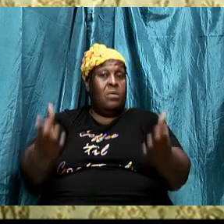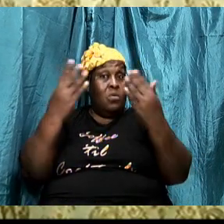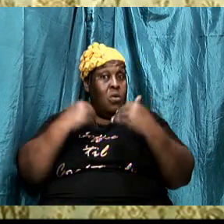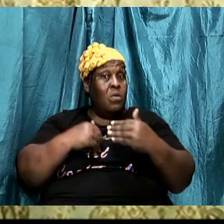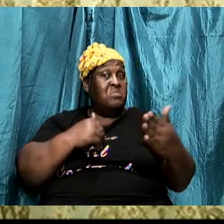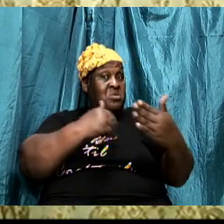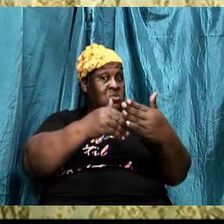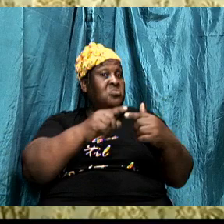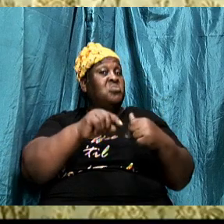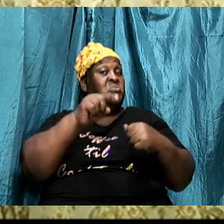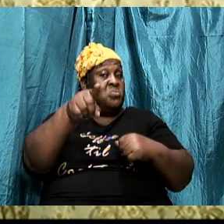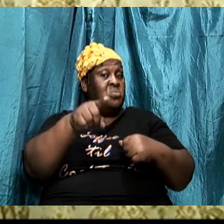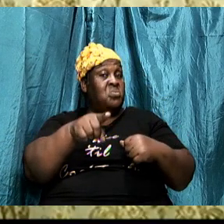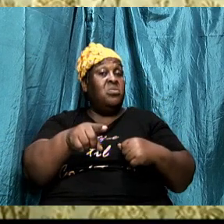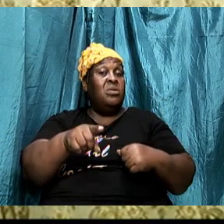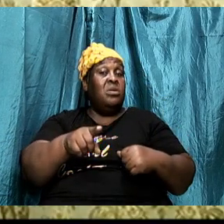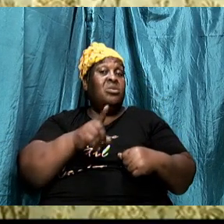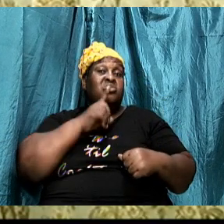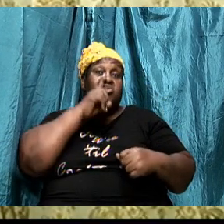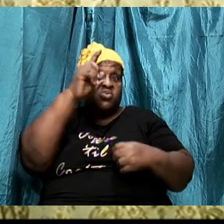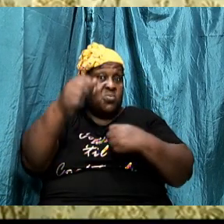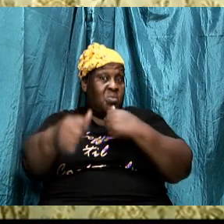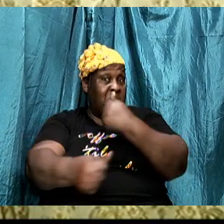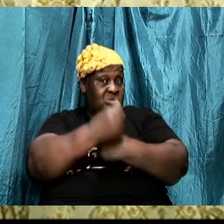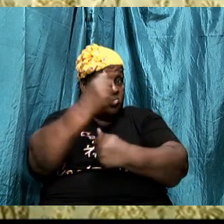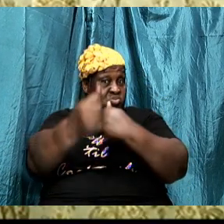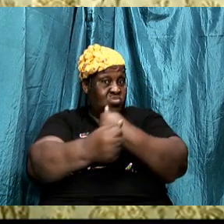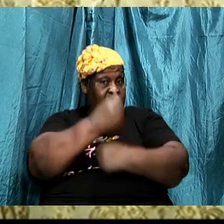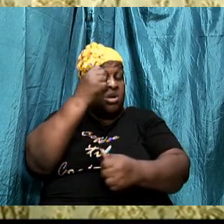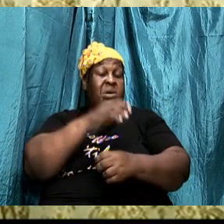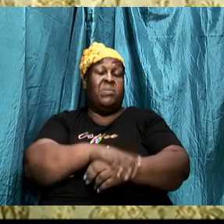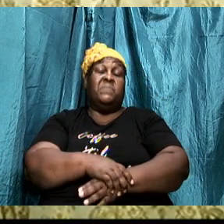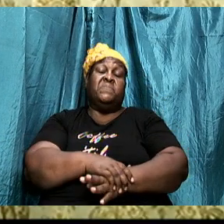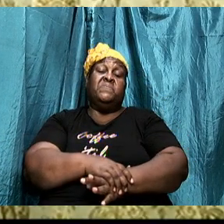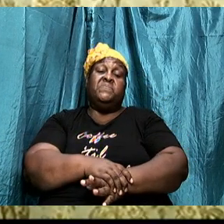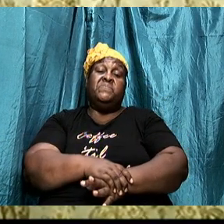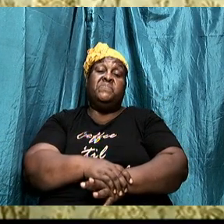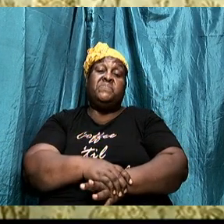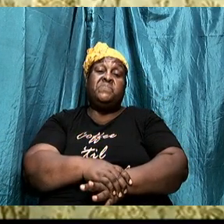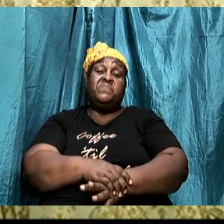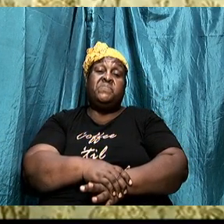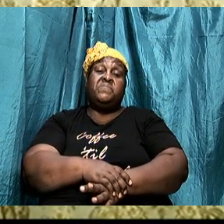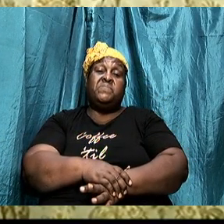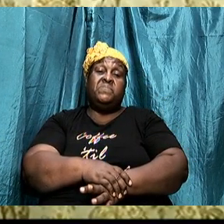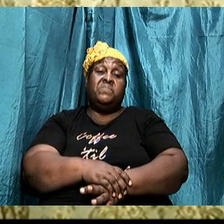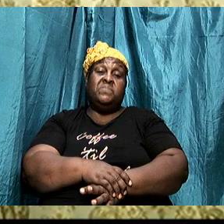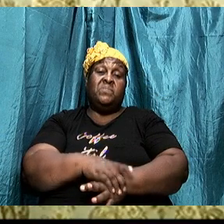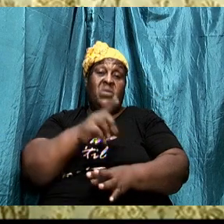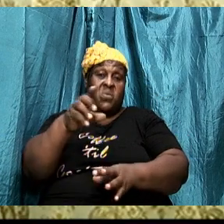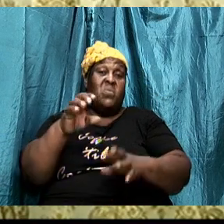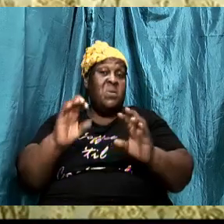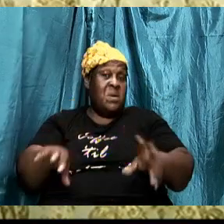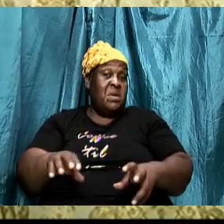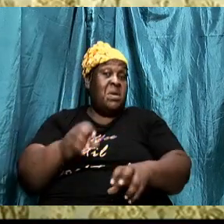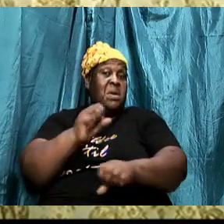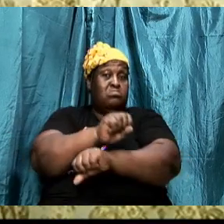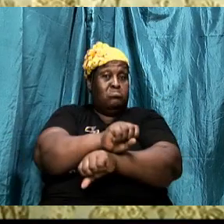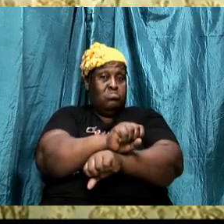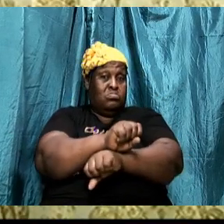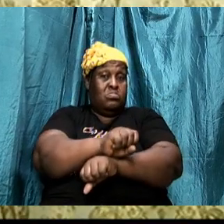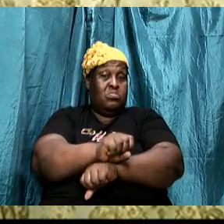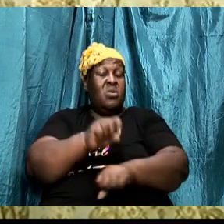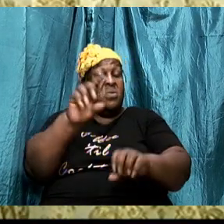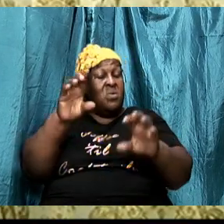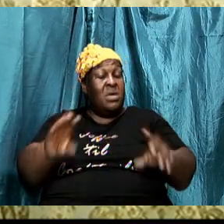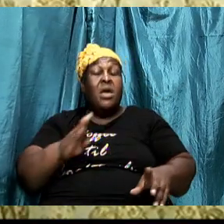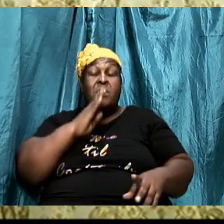not being able to identify the enemy means that you can be ambushed at any time you can just be on your merry